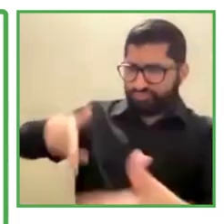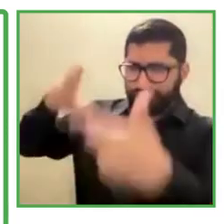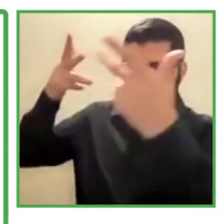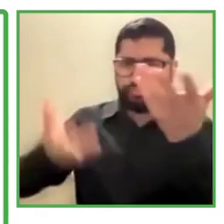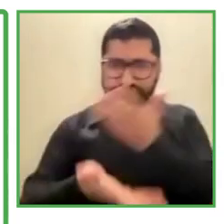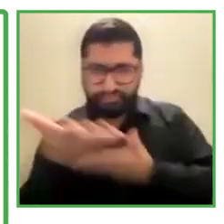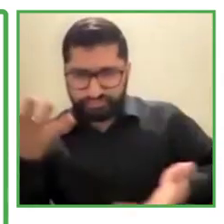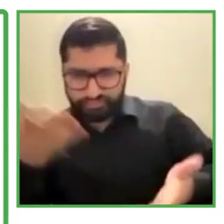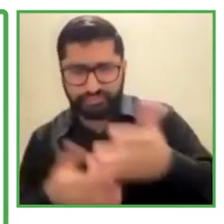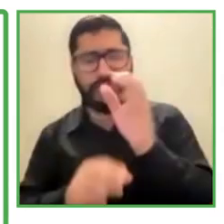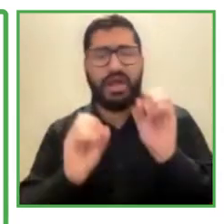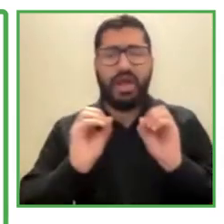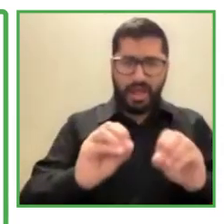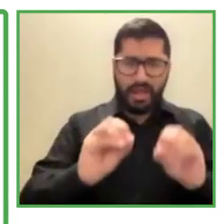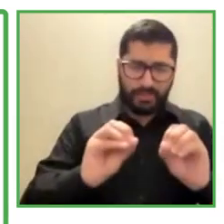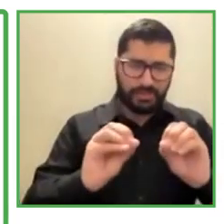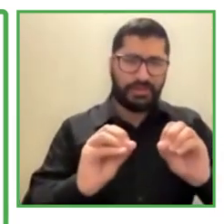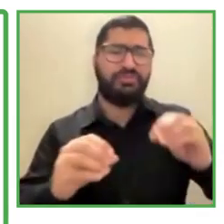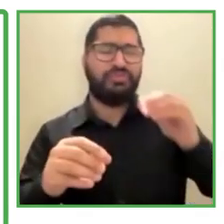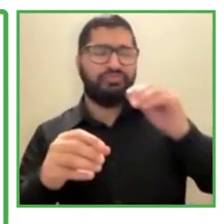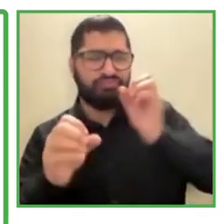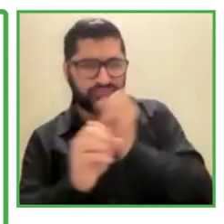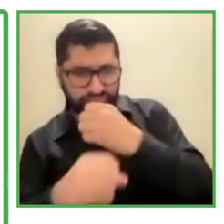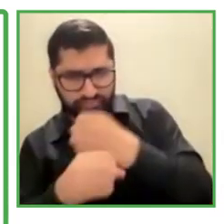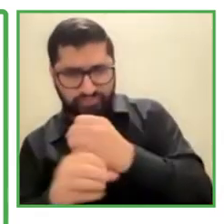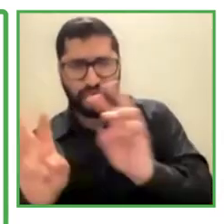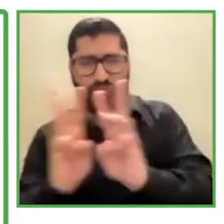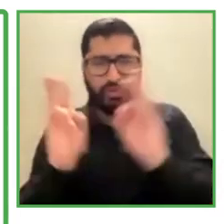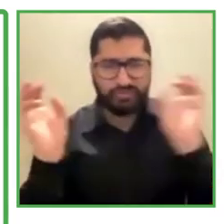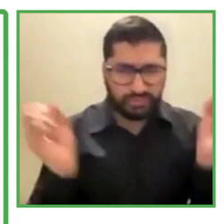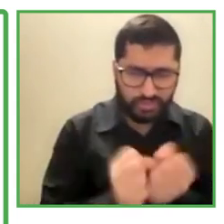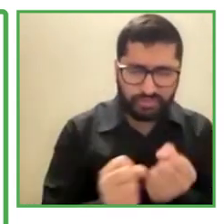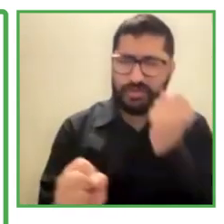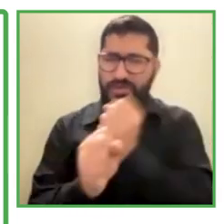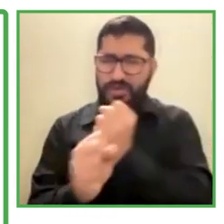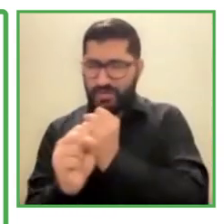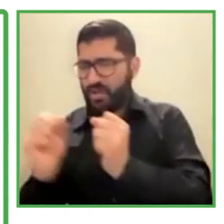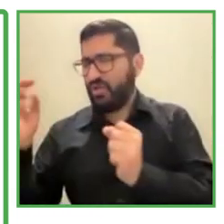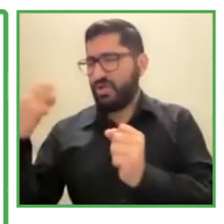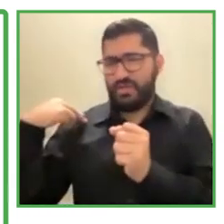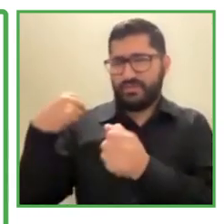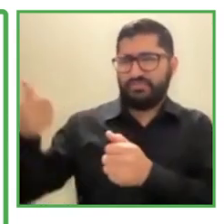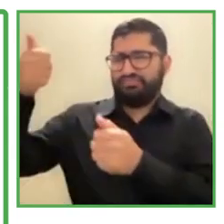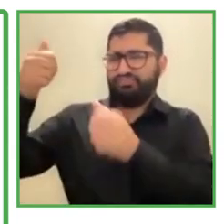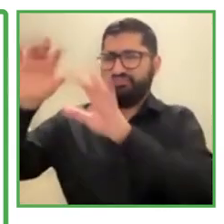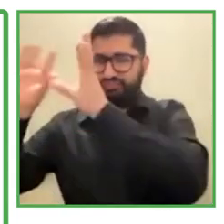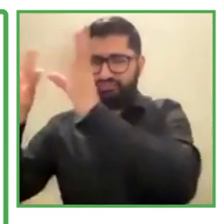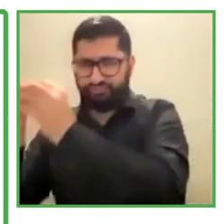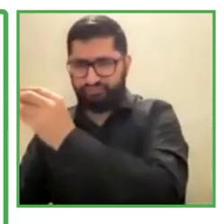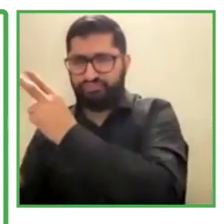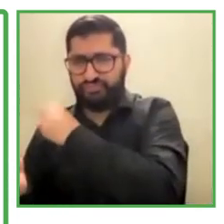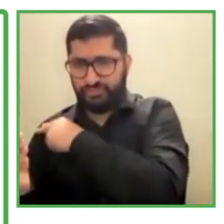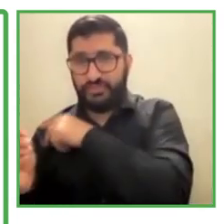they need their teams and their staff to have inclusive training to understand the difference